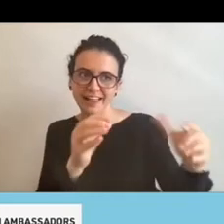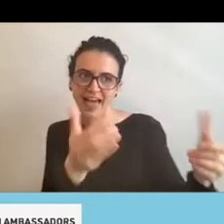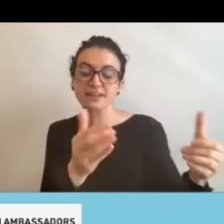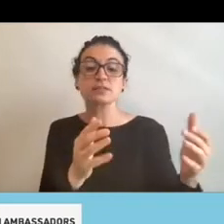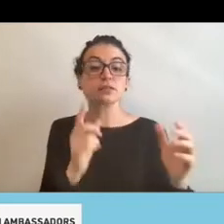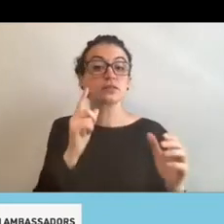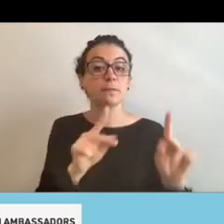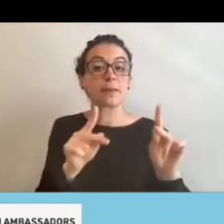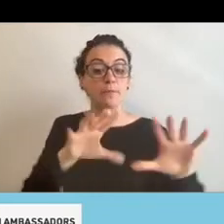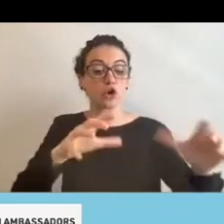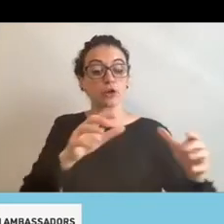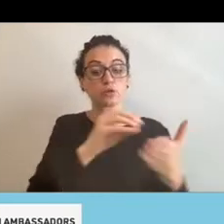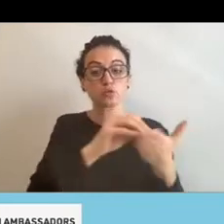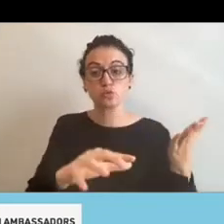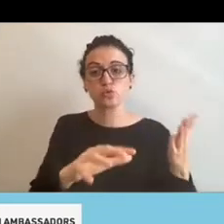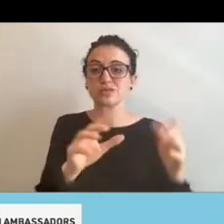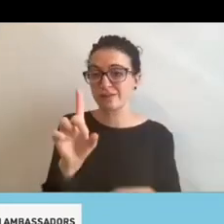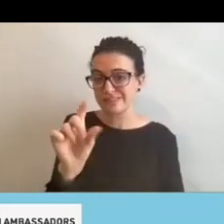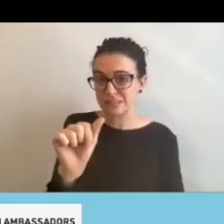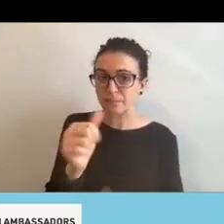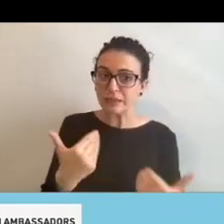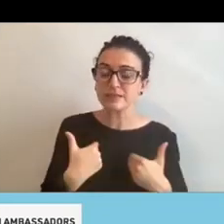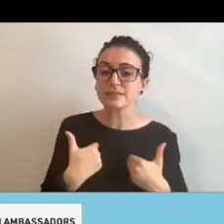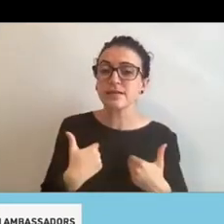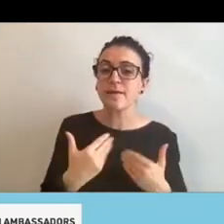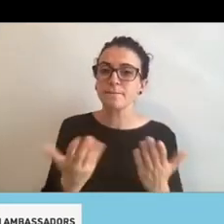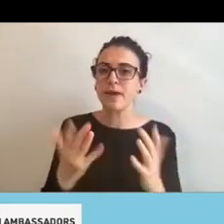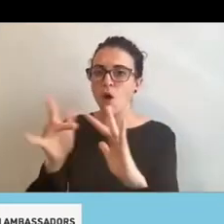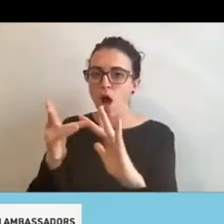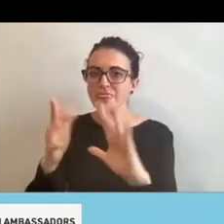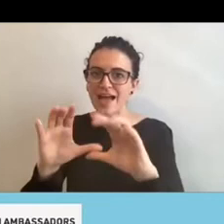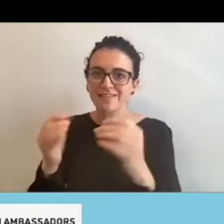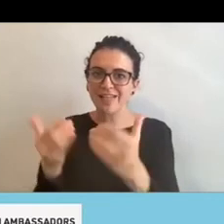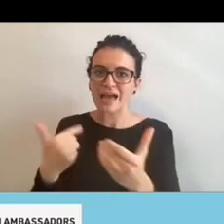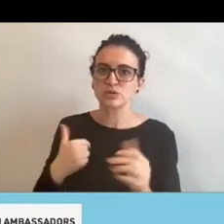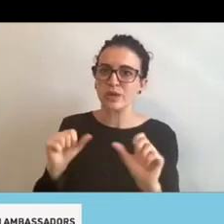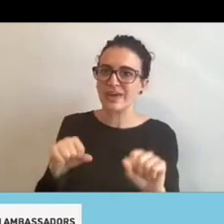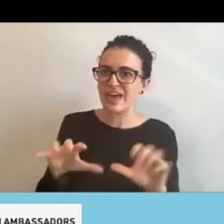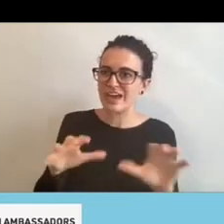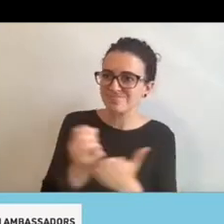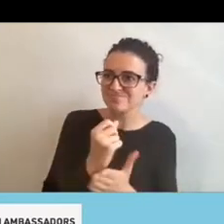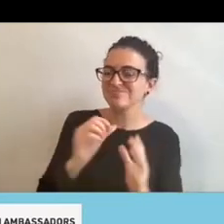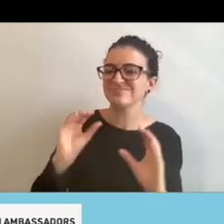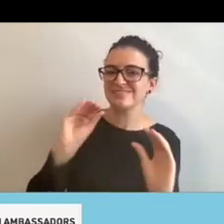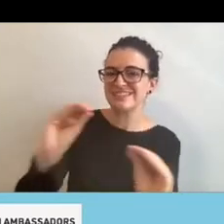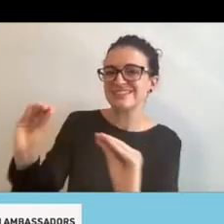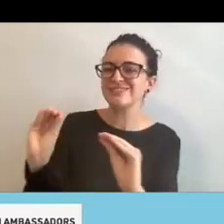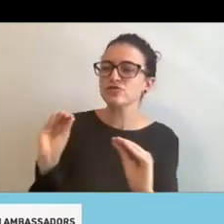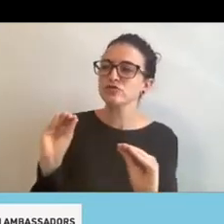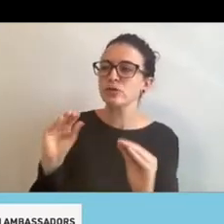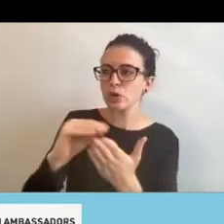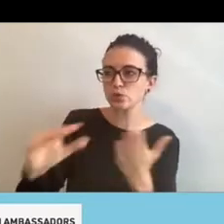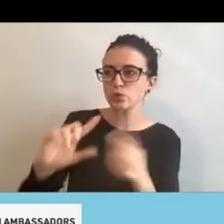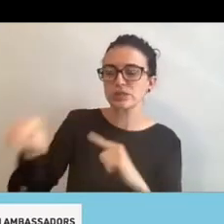If they have an online class, maybe we can teach them about technology since things are also